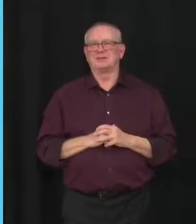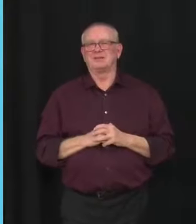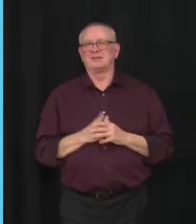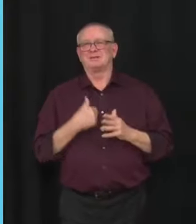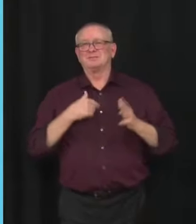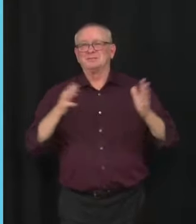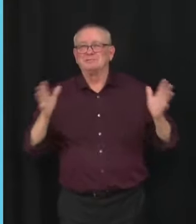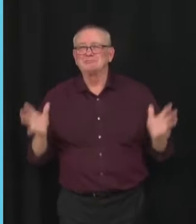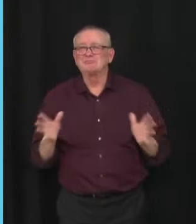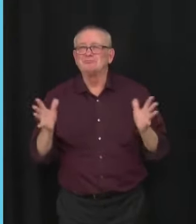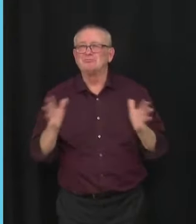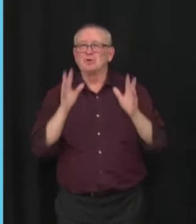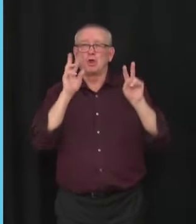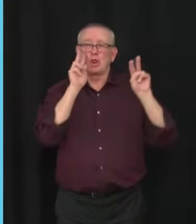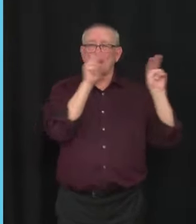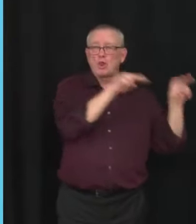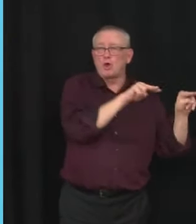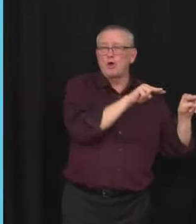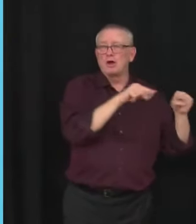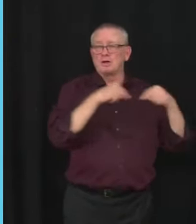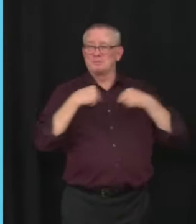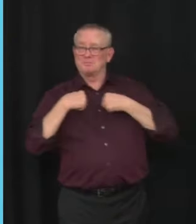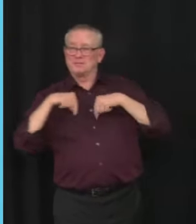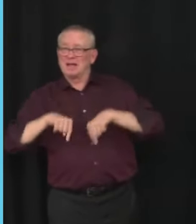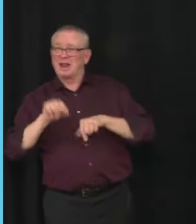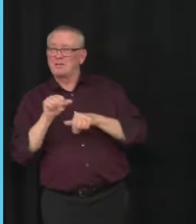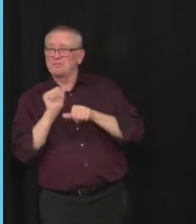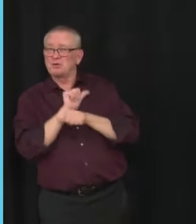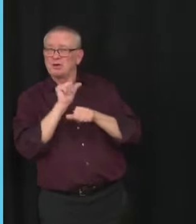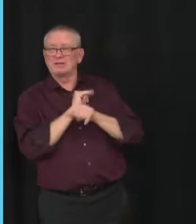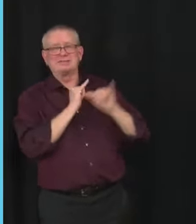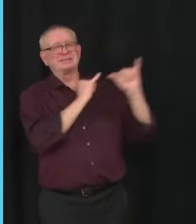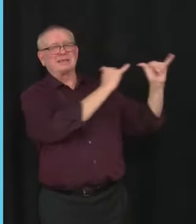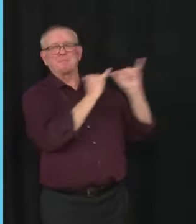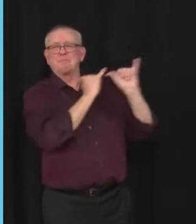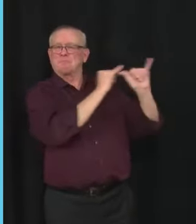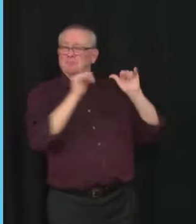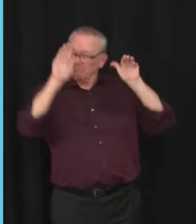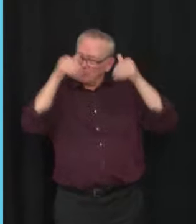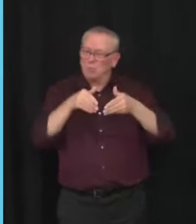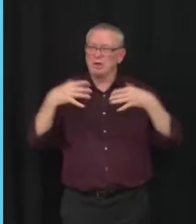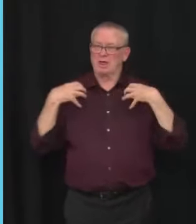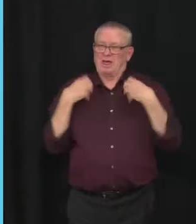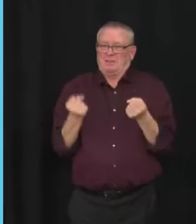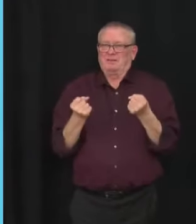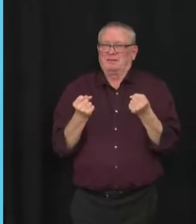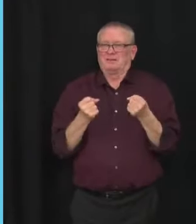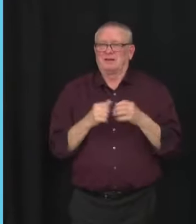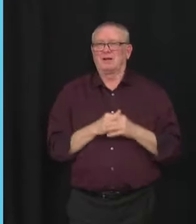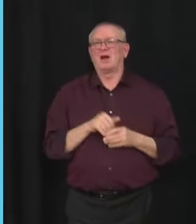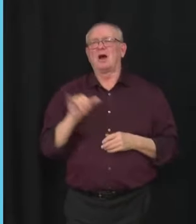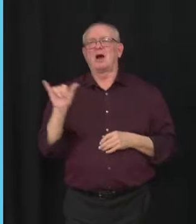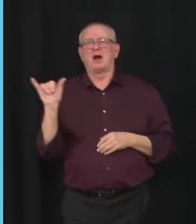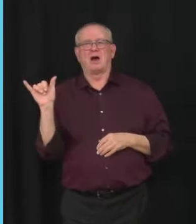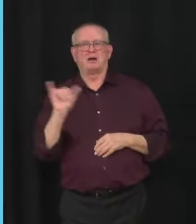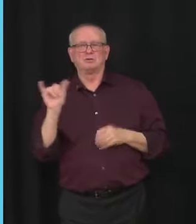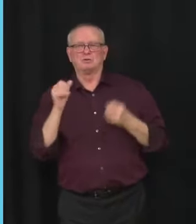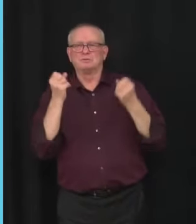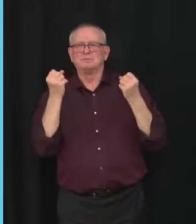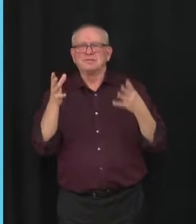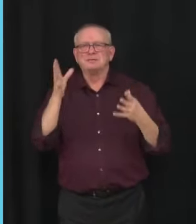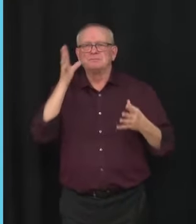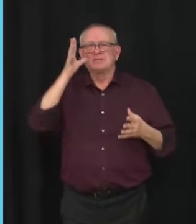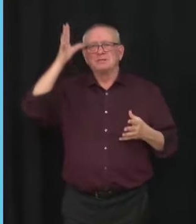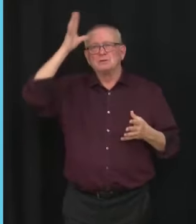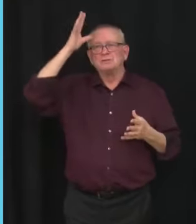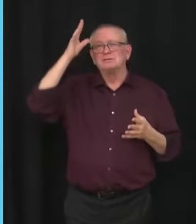by British Columbia. They've indicated that a lot of parents have said they want to be present with their kids when they are being vaccinated and